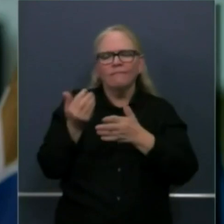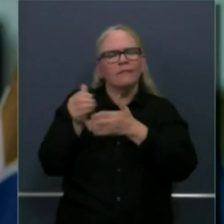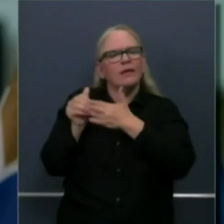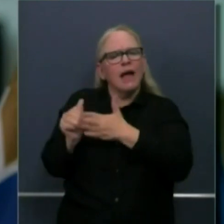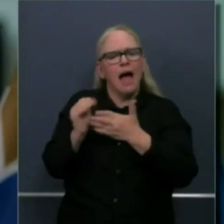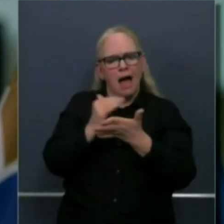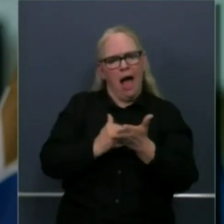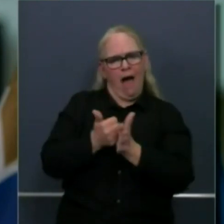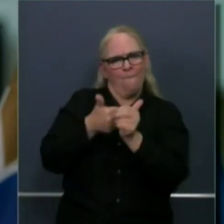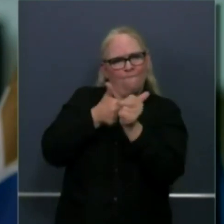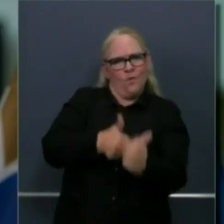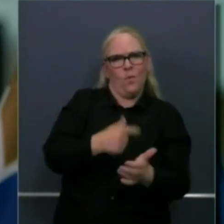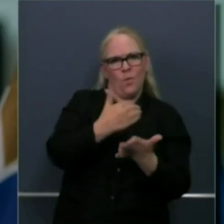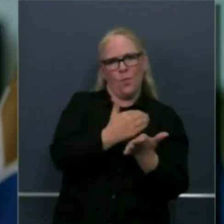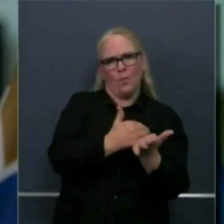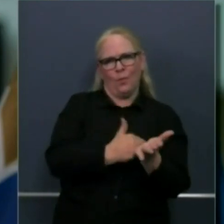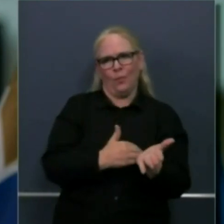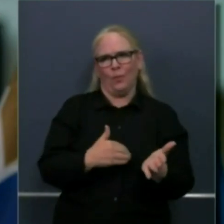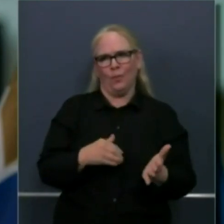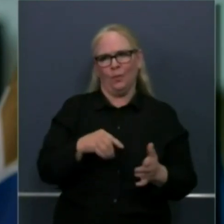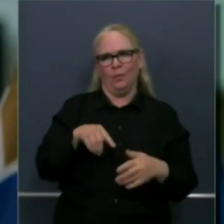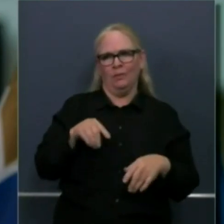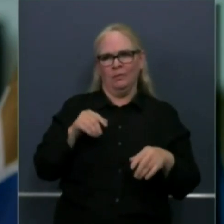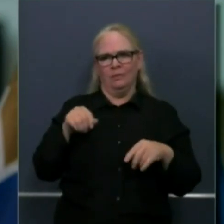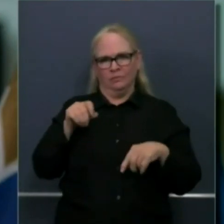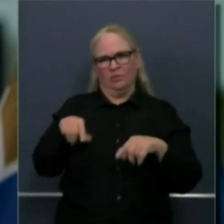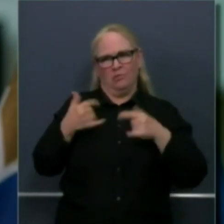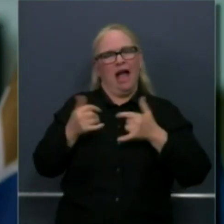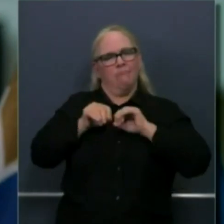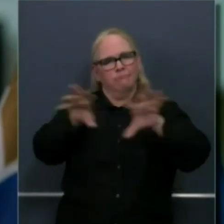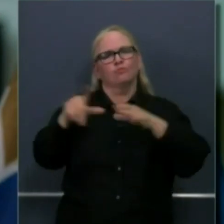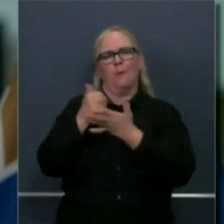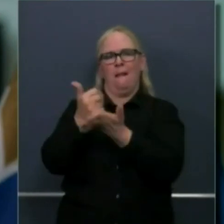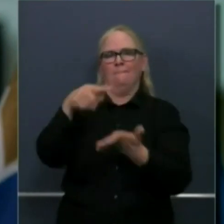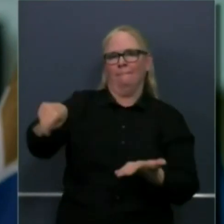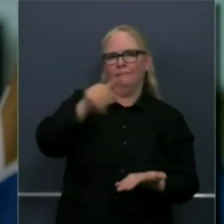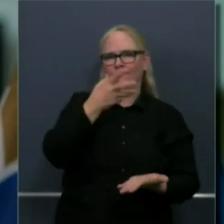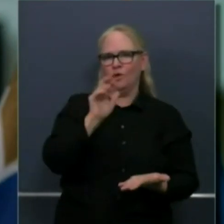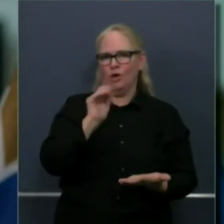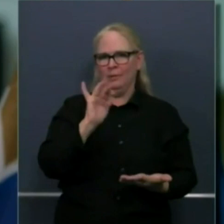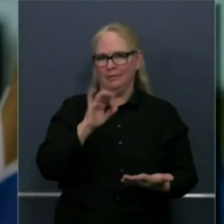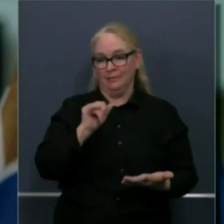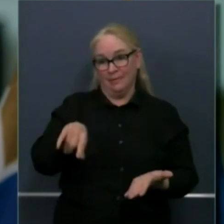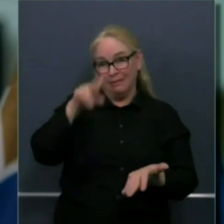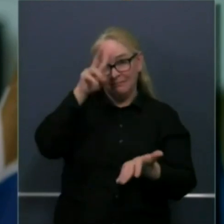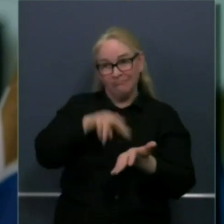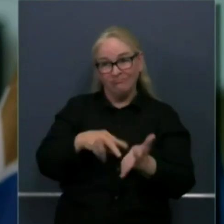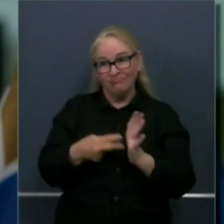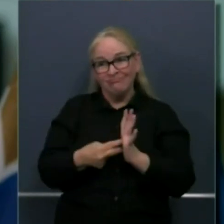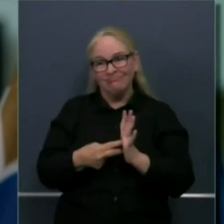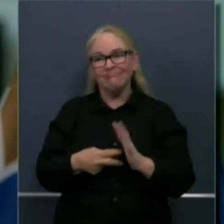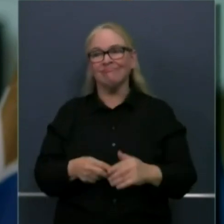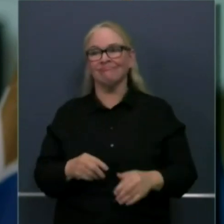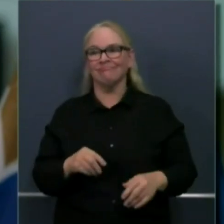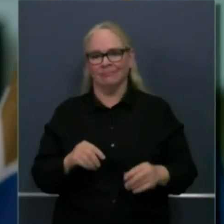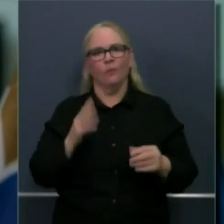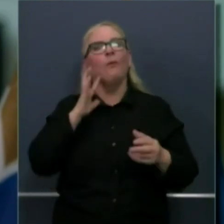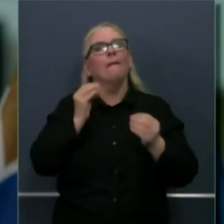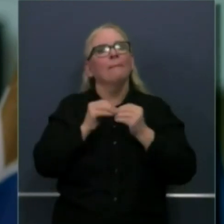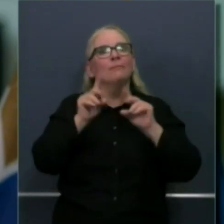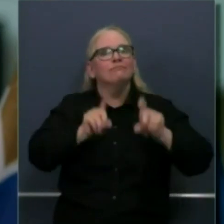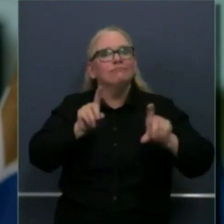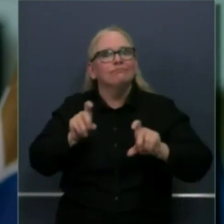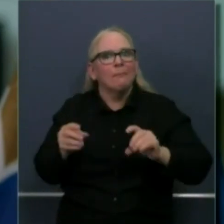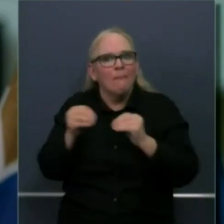two agencies have put forward but the good news is we are now going to increase additional sites with our pharmacies in the state of California